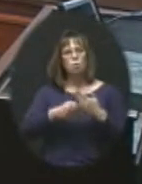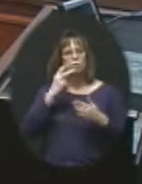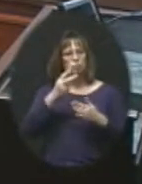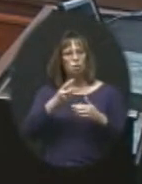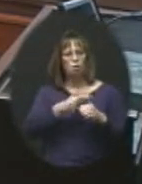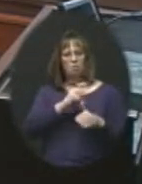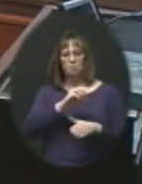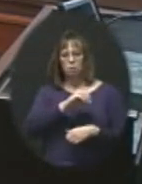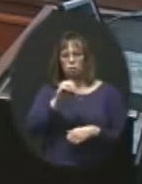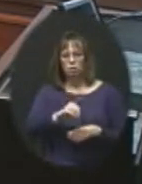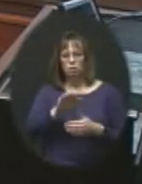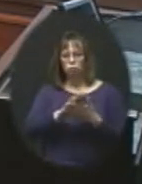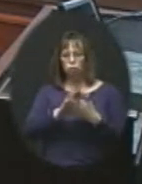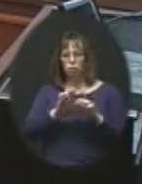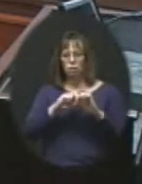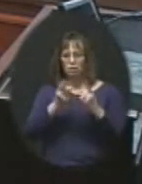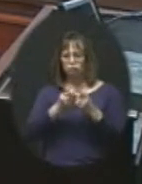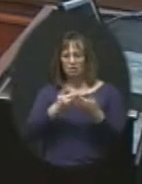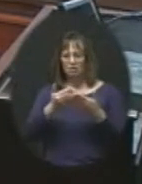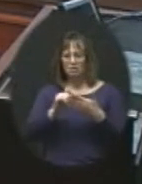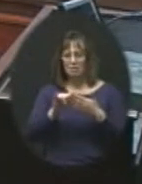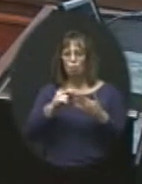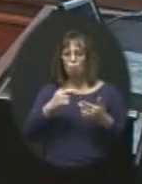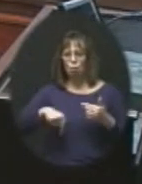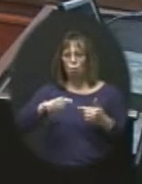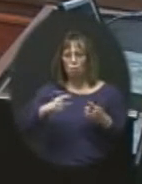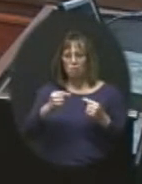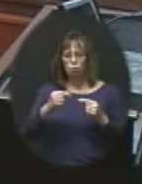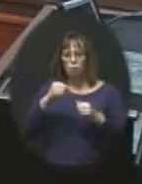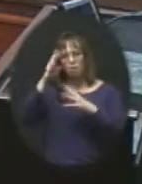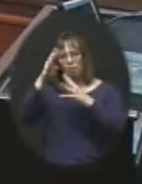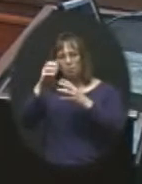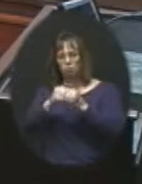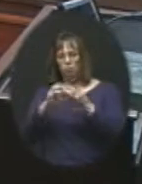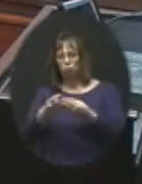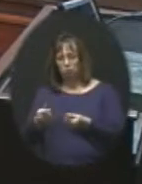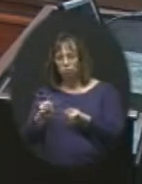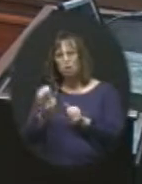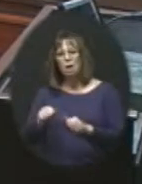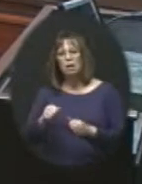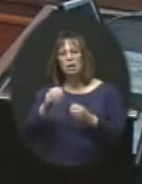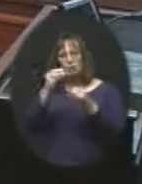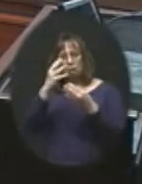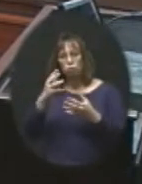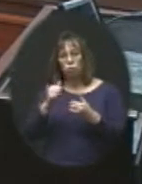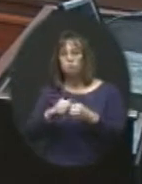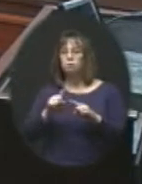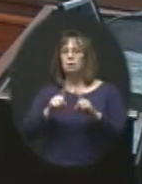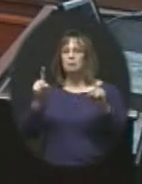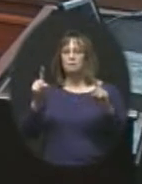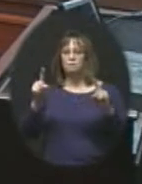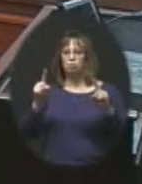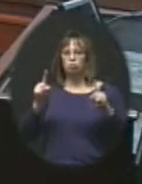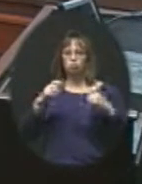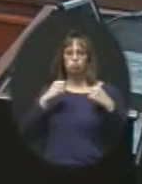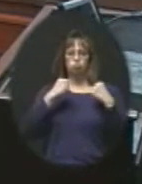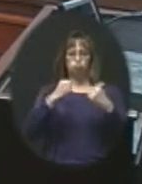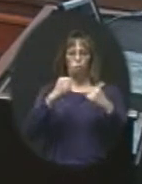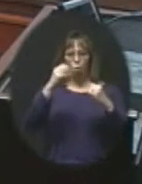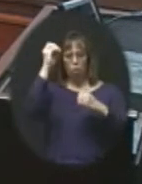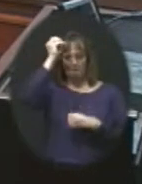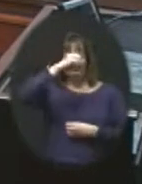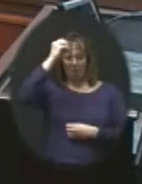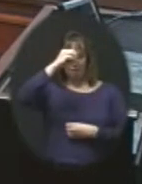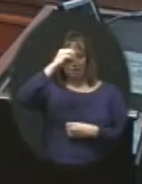from the Olathe School District and the things that we do. And so then we had to come up with a resolution because I can tell you that there were some vast differences, some very strong opinions